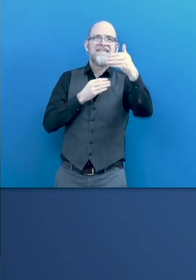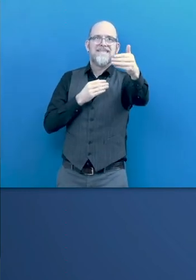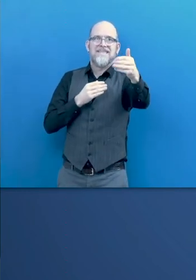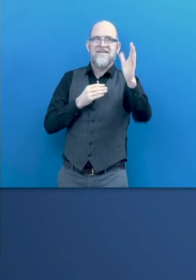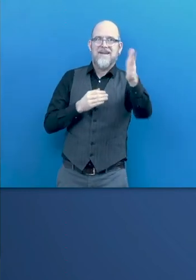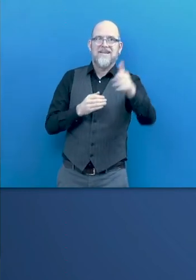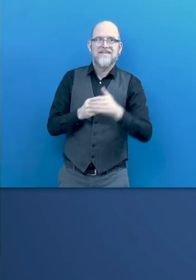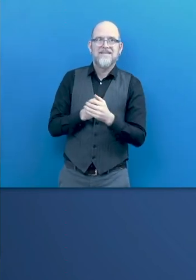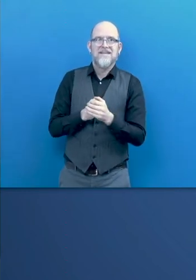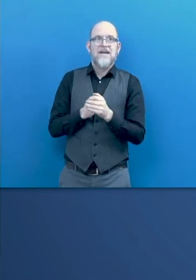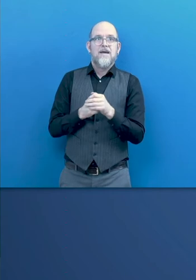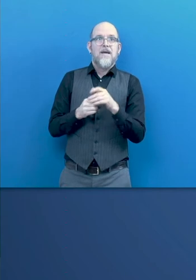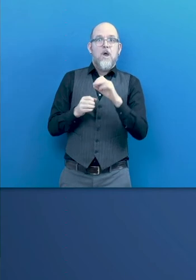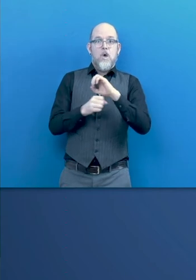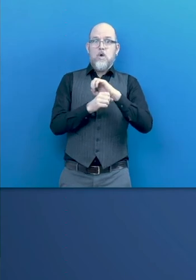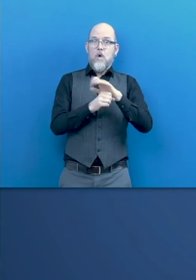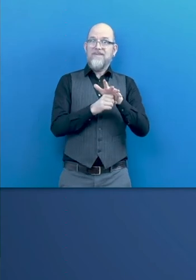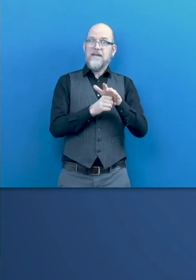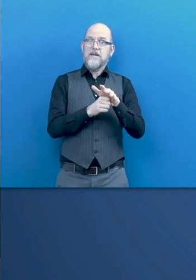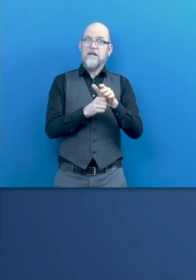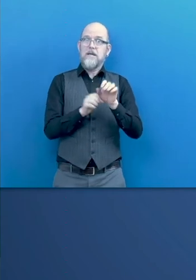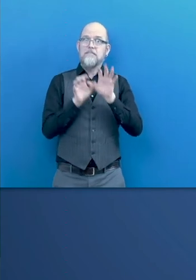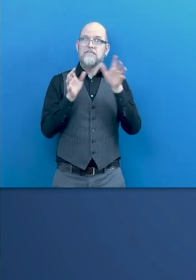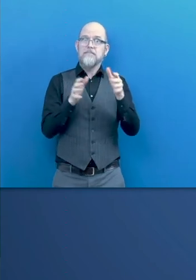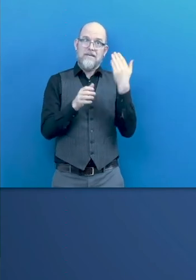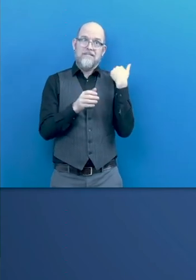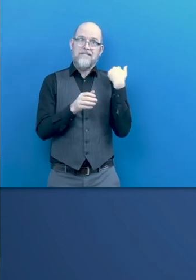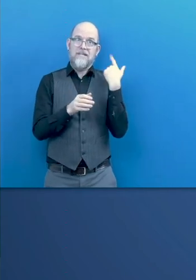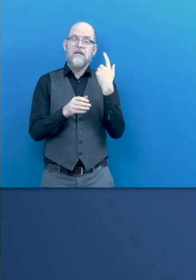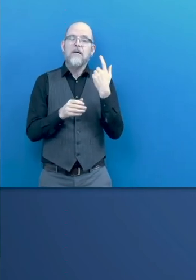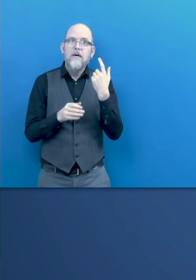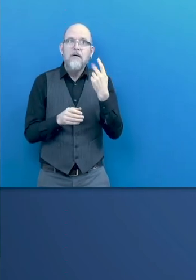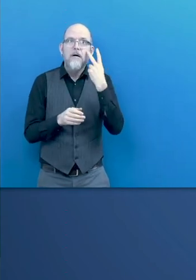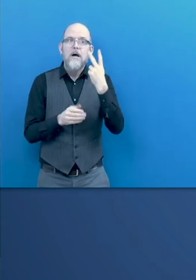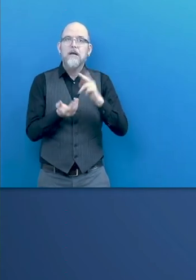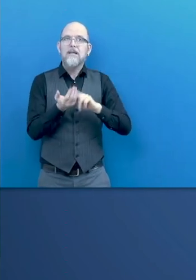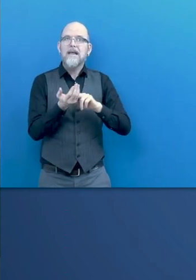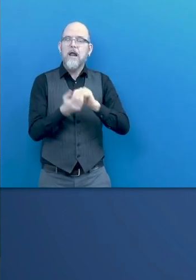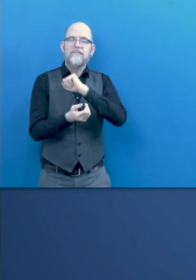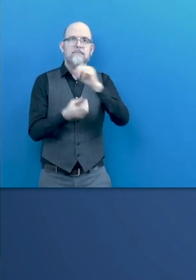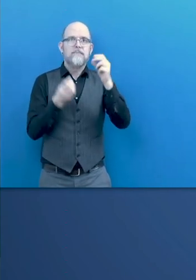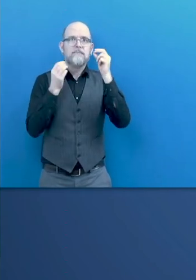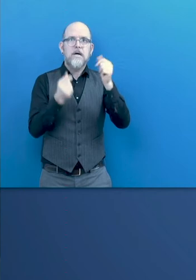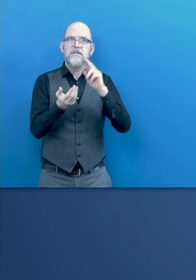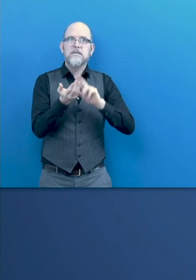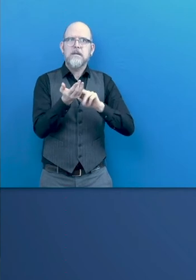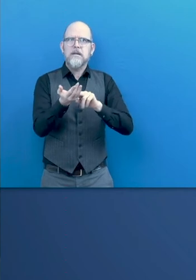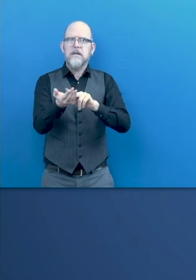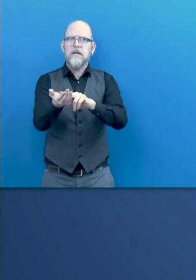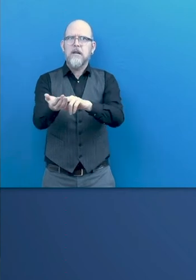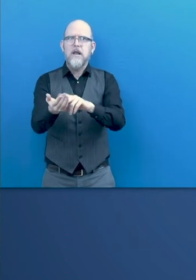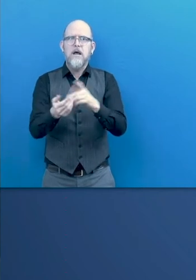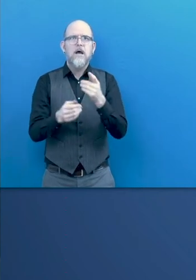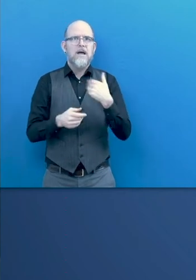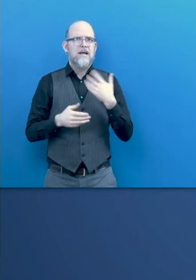that comes linked to digitalization. For that reason, you will see some sections devoted specifically to the impact